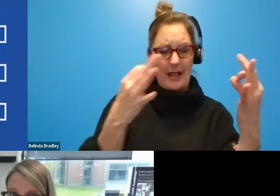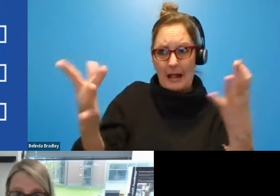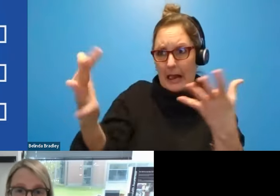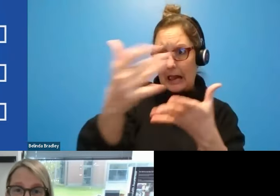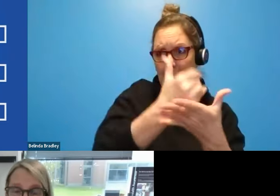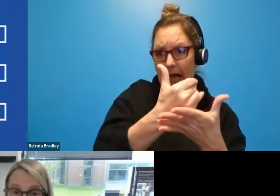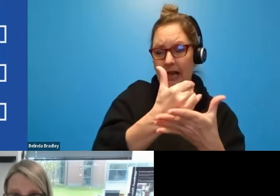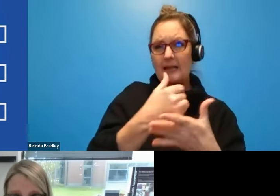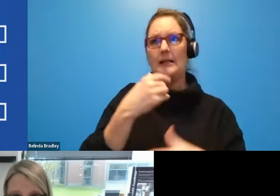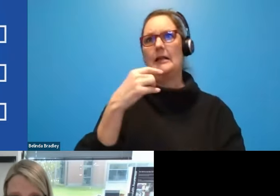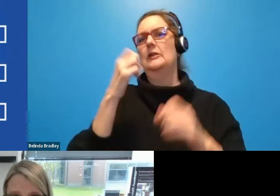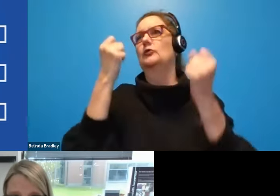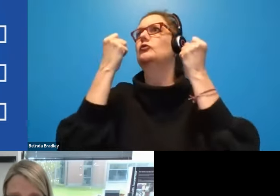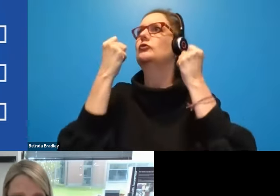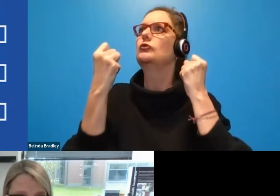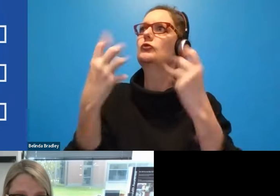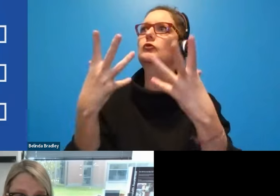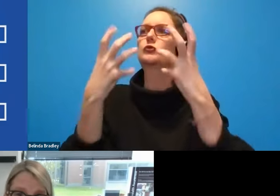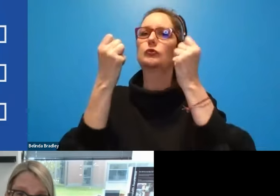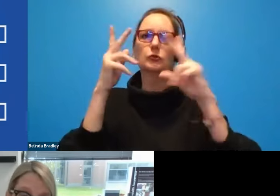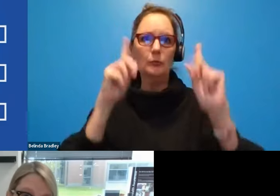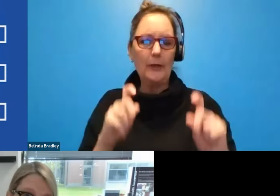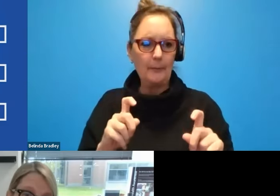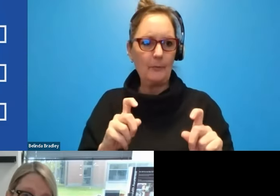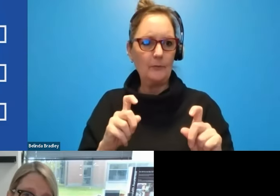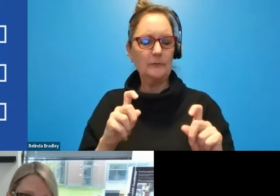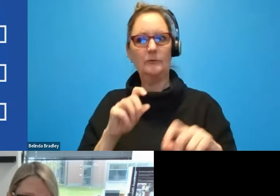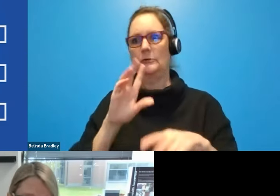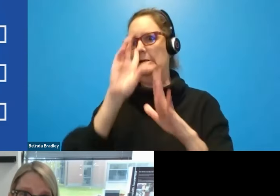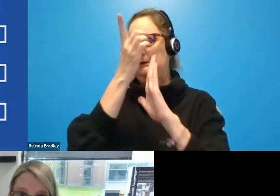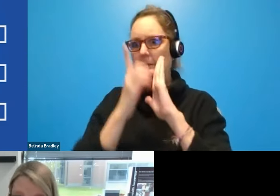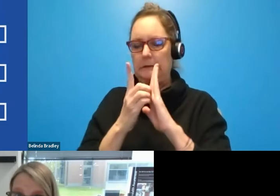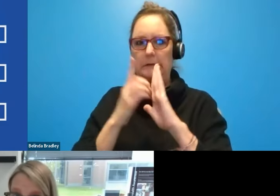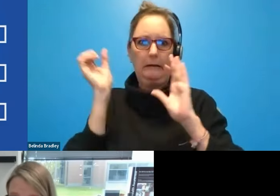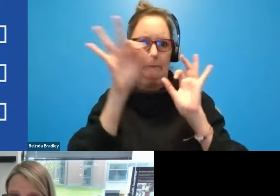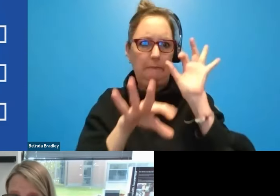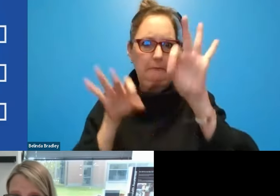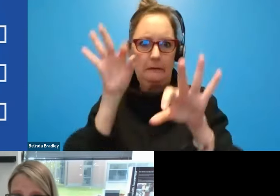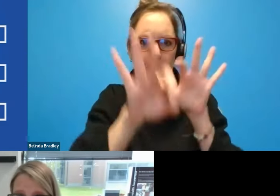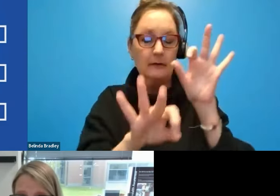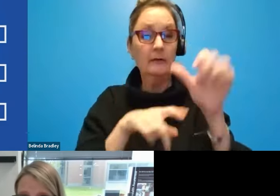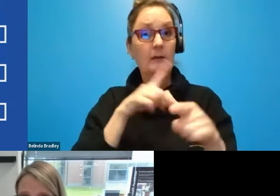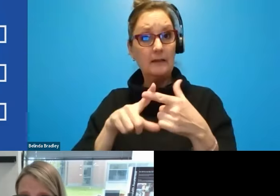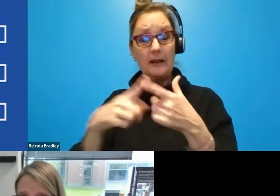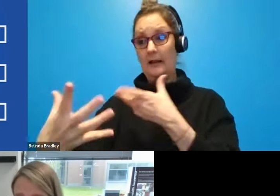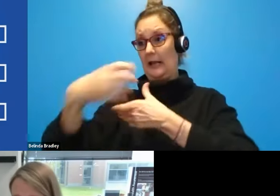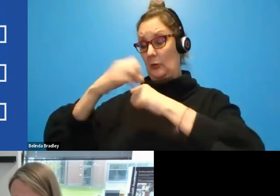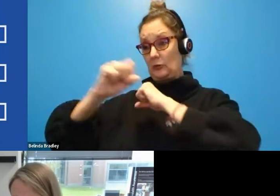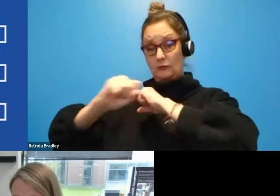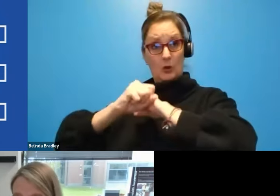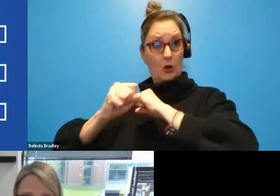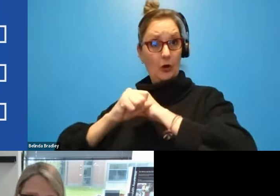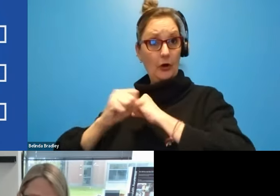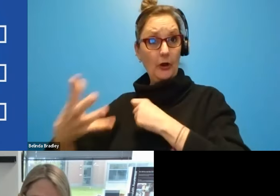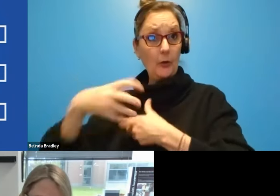tested this thing, um, before we got it out the door. And then we went through the inclusive marketing approach, um, and our marketing